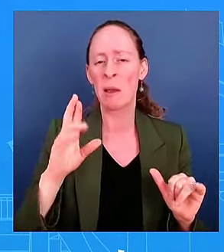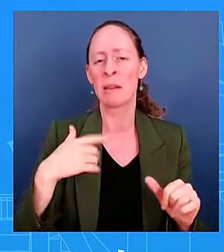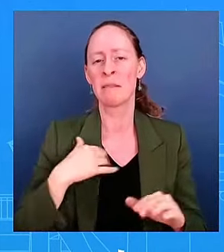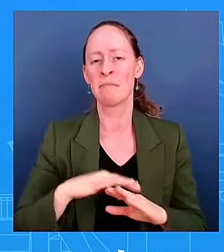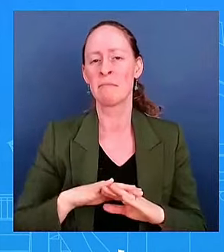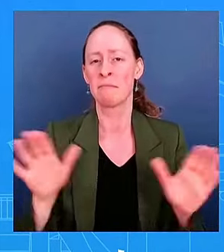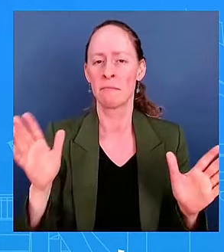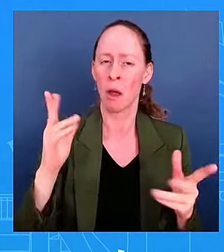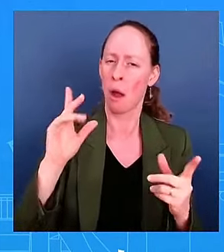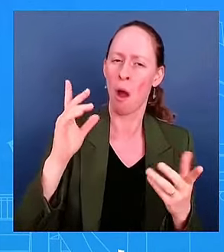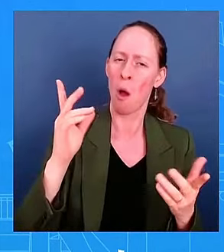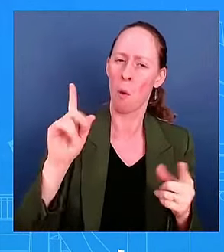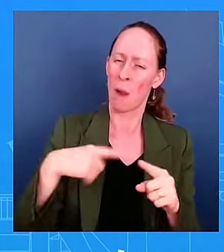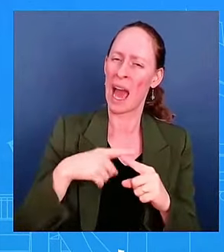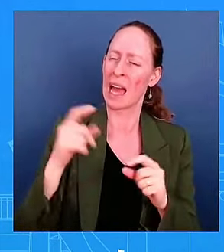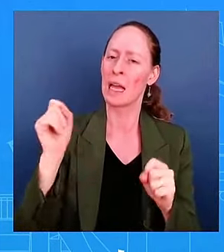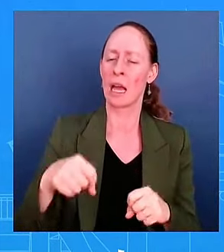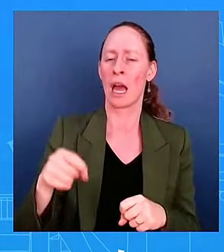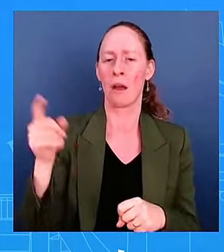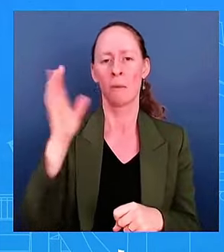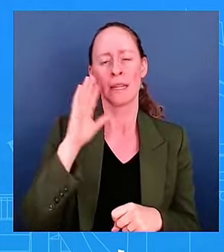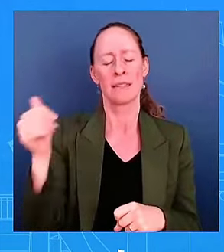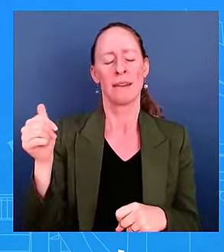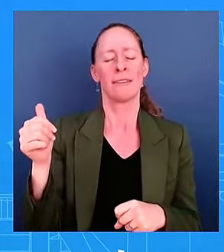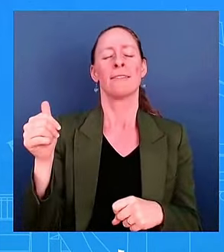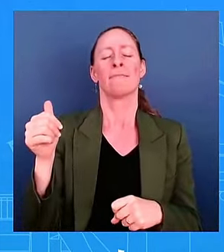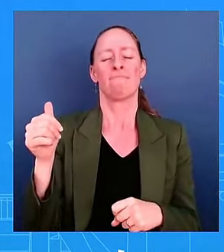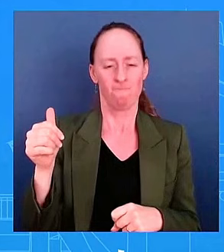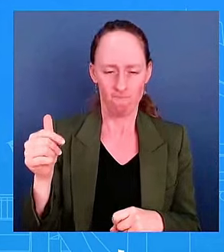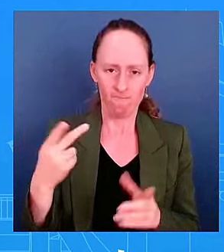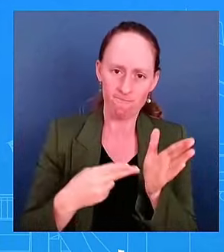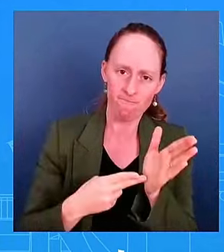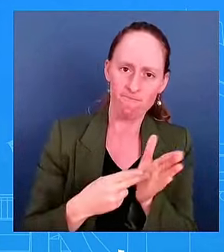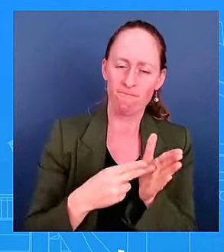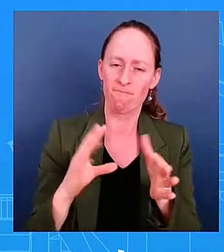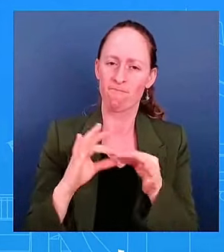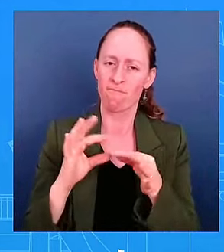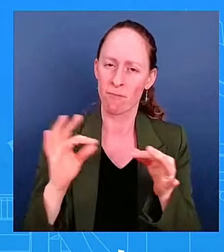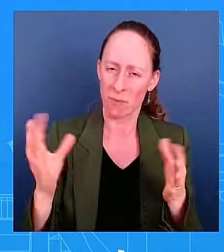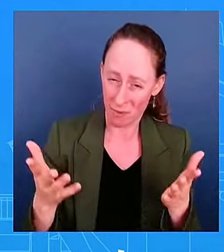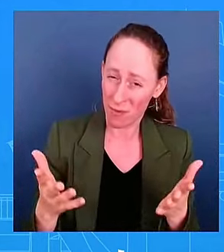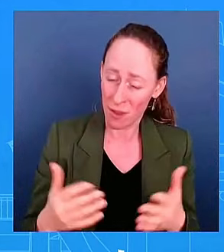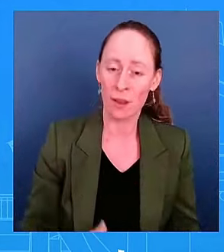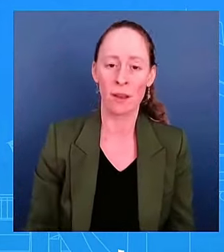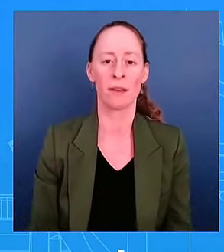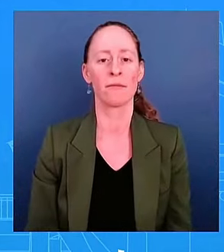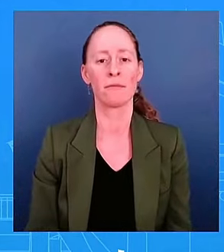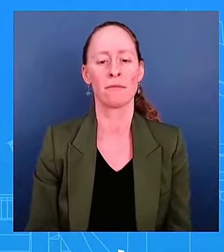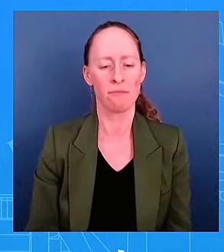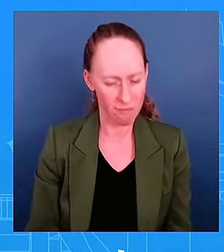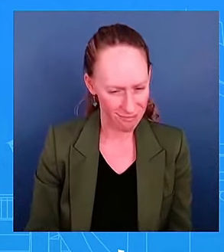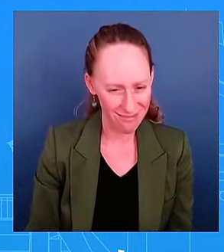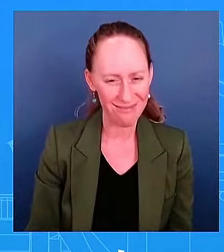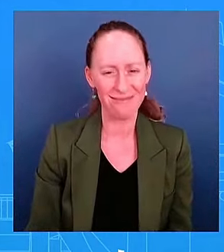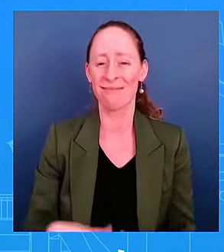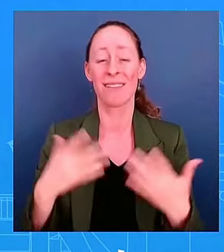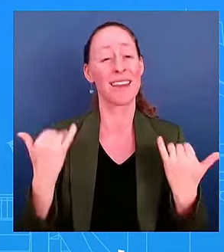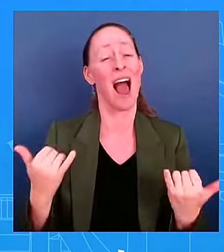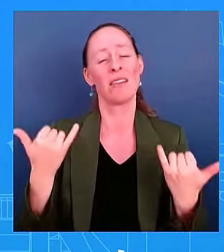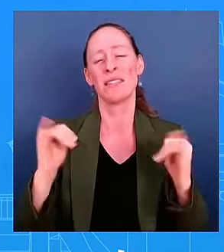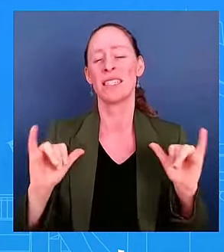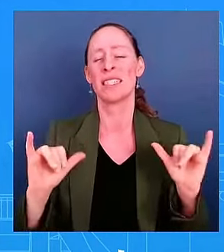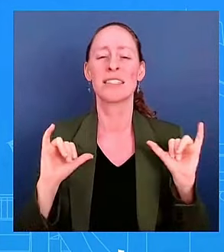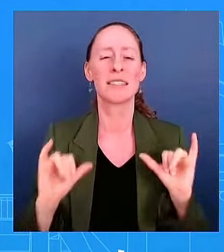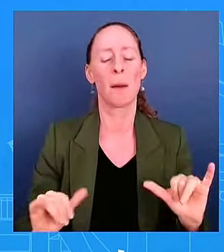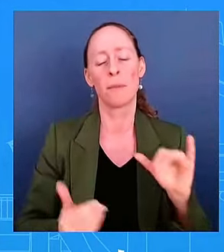-eyed and he is staying in the race. I don't have anything else beyond that. He is staying, he's staying in the race. That is what the president is